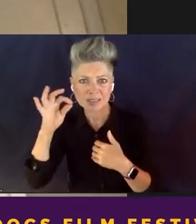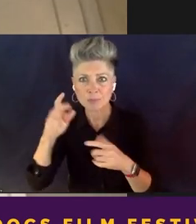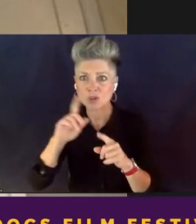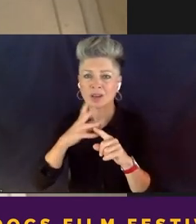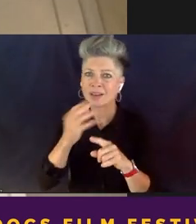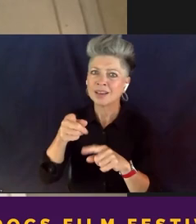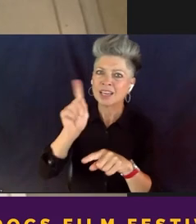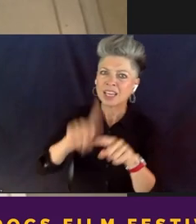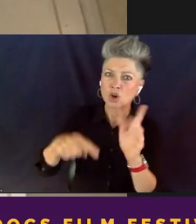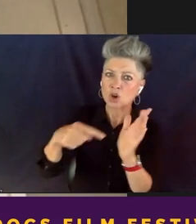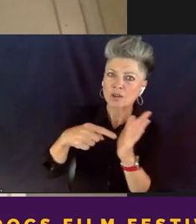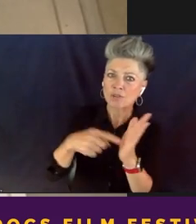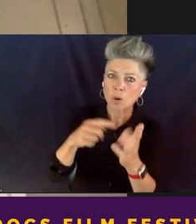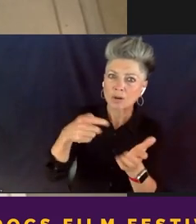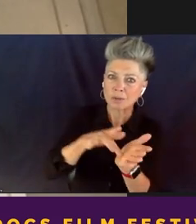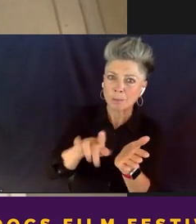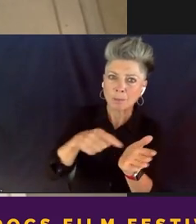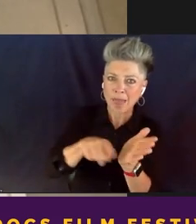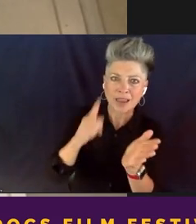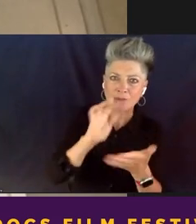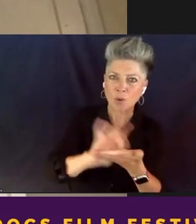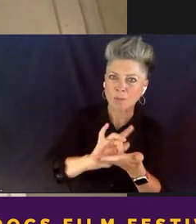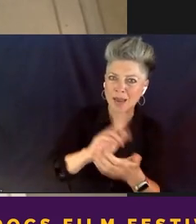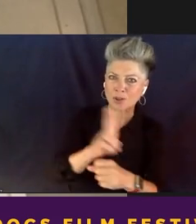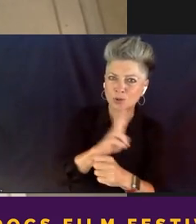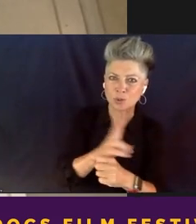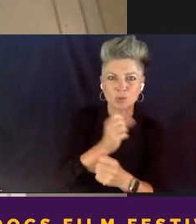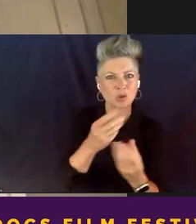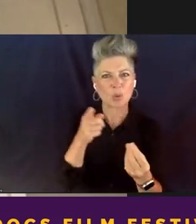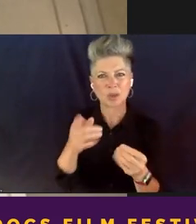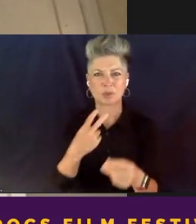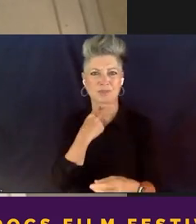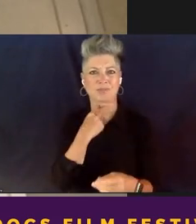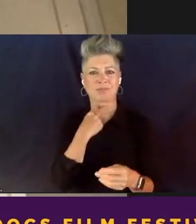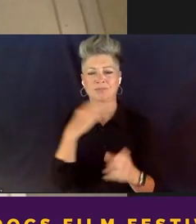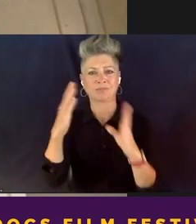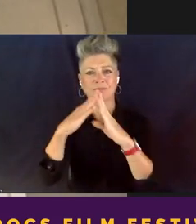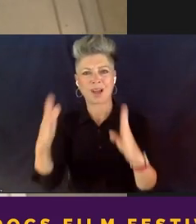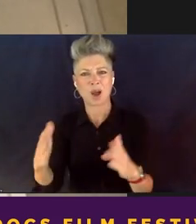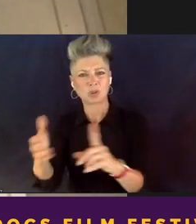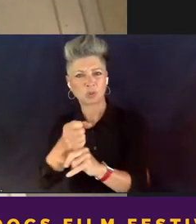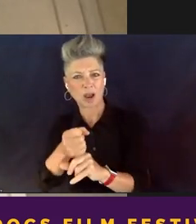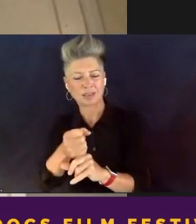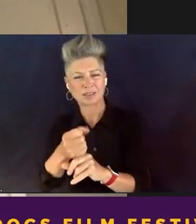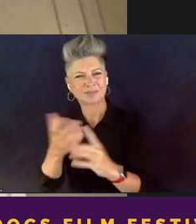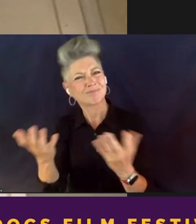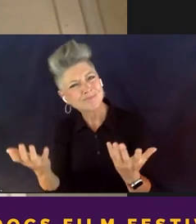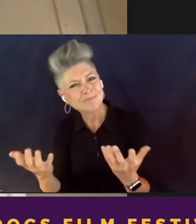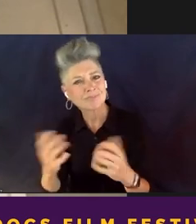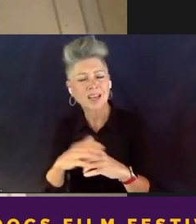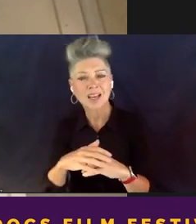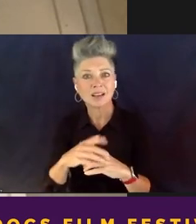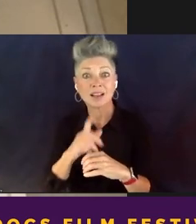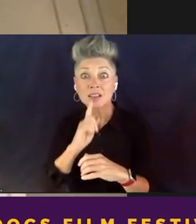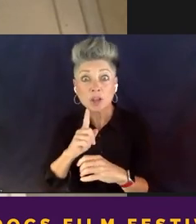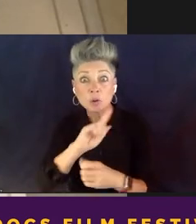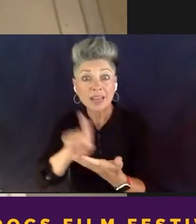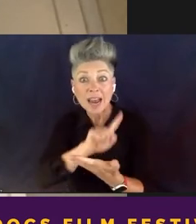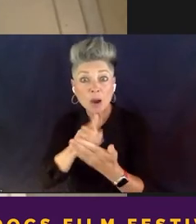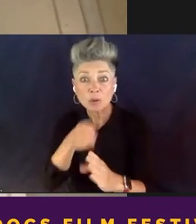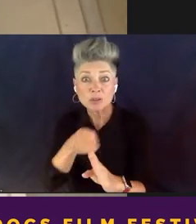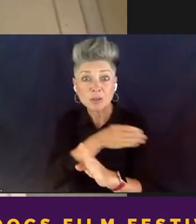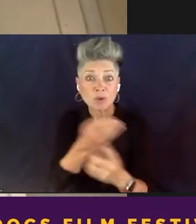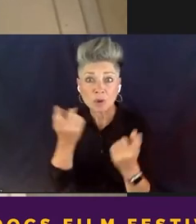to pay for medical use, he was now on house arrest, right? And literally hours before the event, I'm sitting there talking